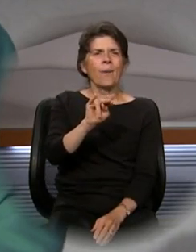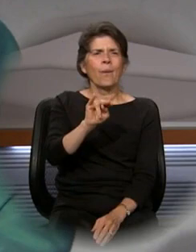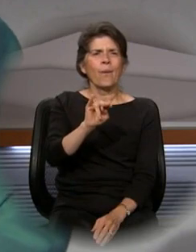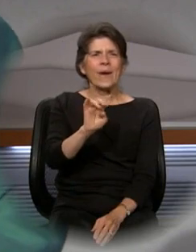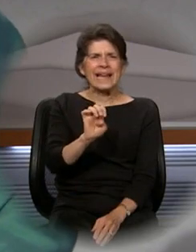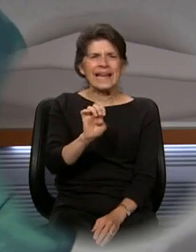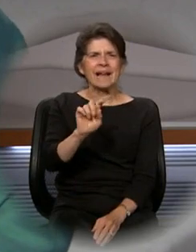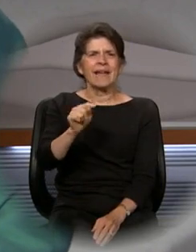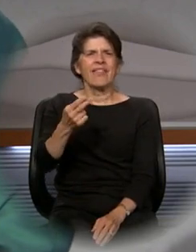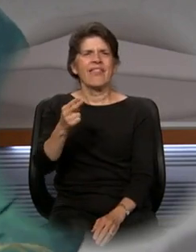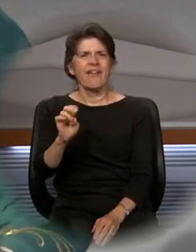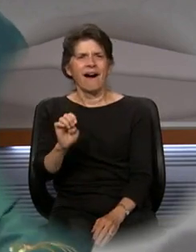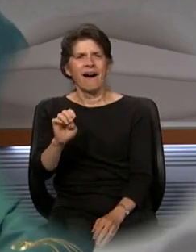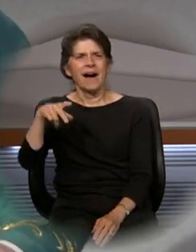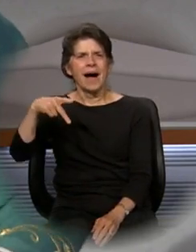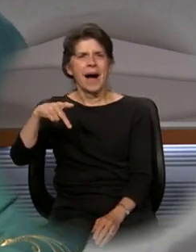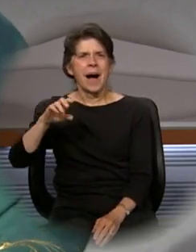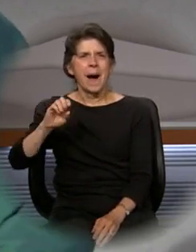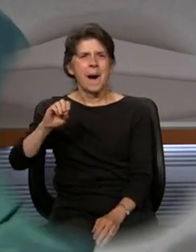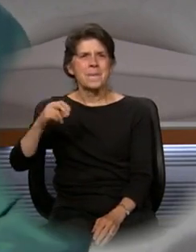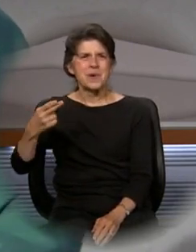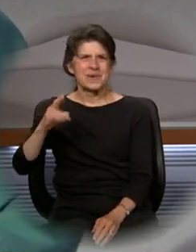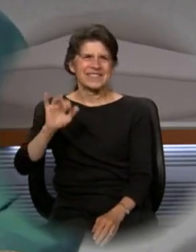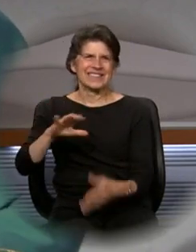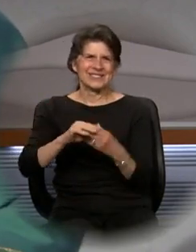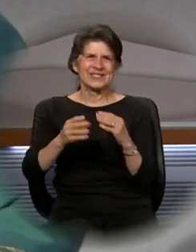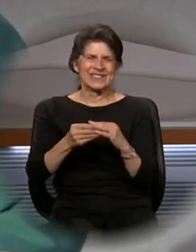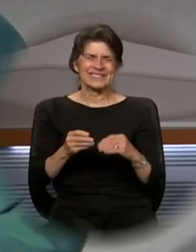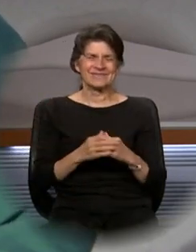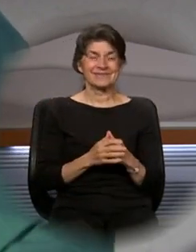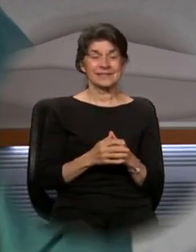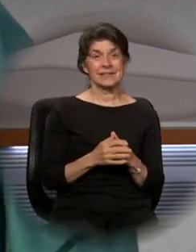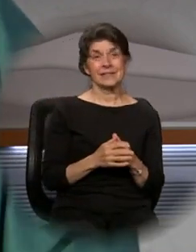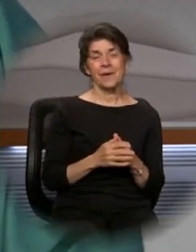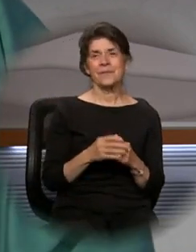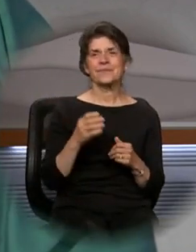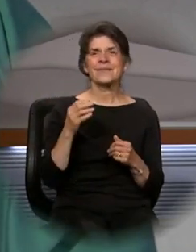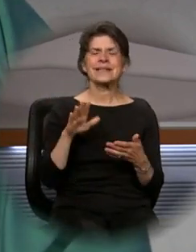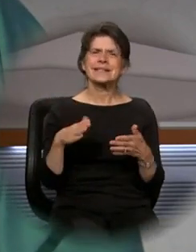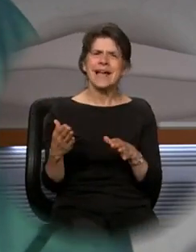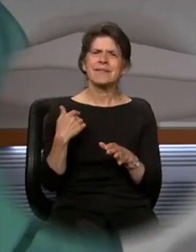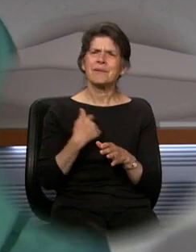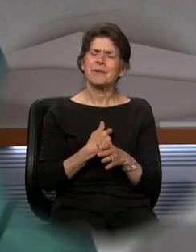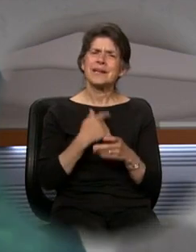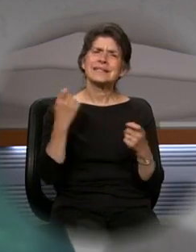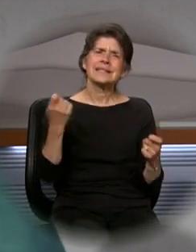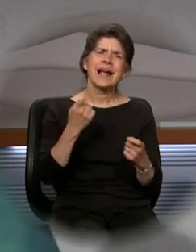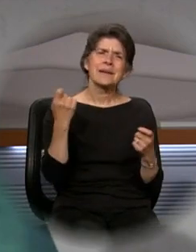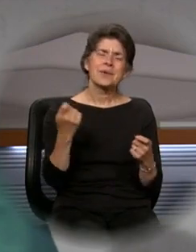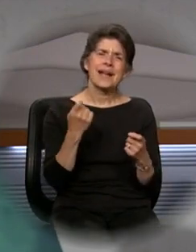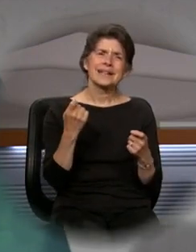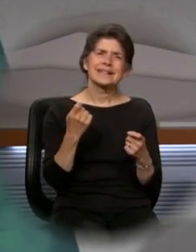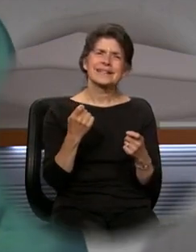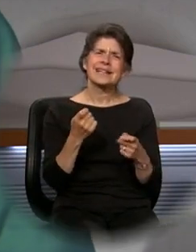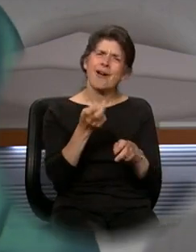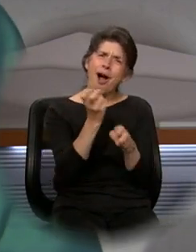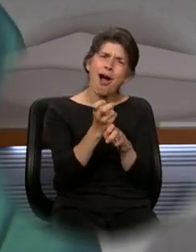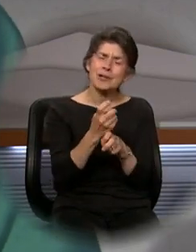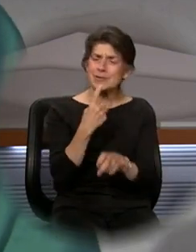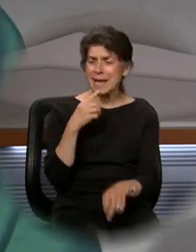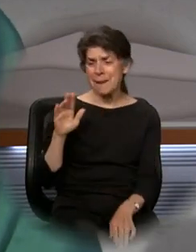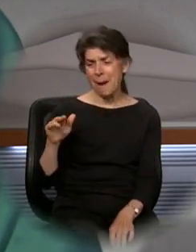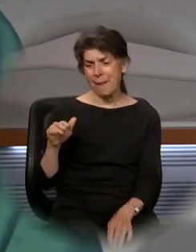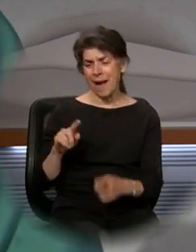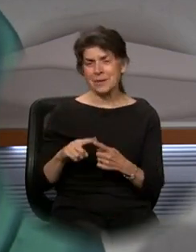just think as in the face of death and funerals that we celebrate, that as difficult it is to say goodbye to